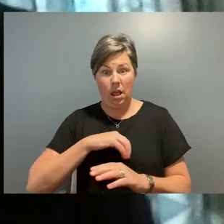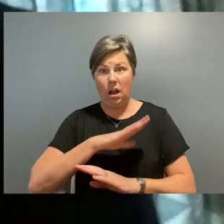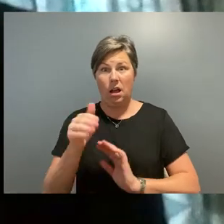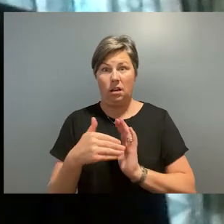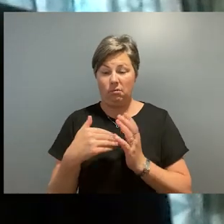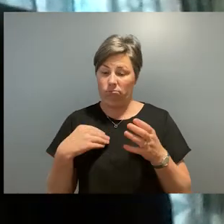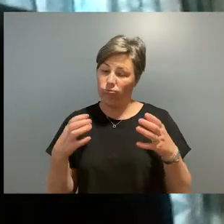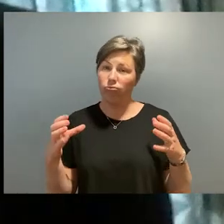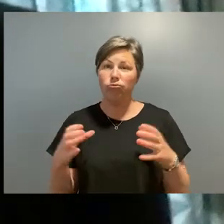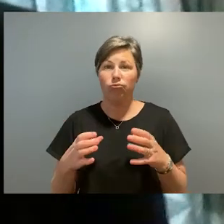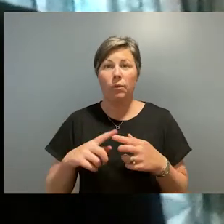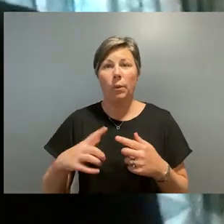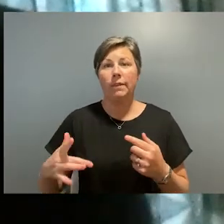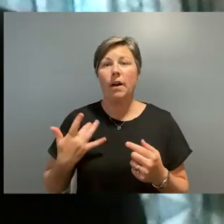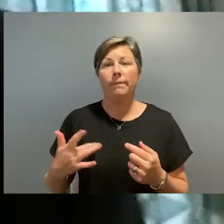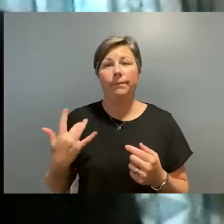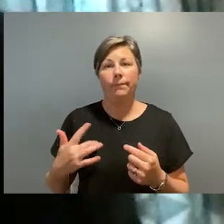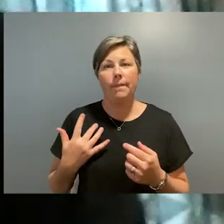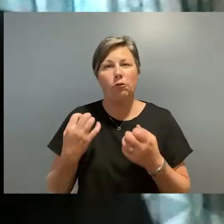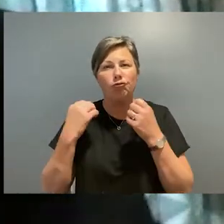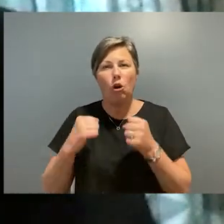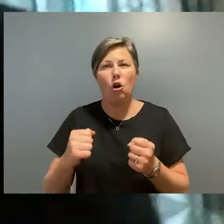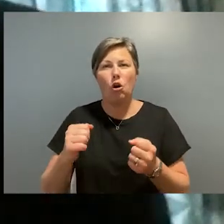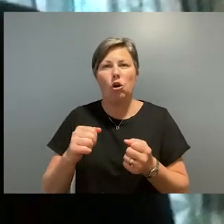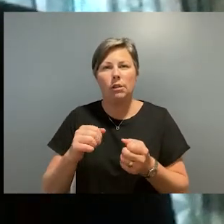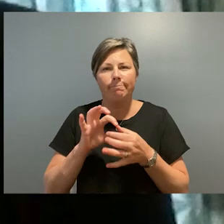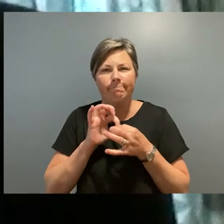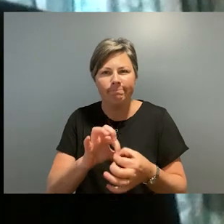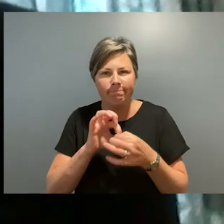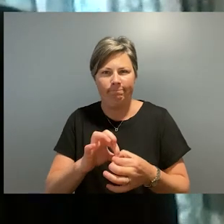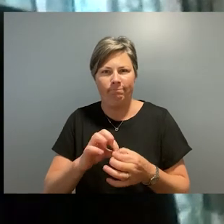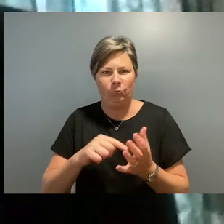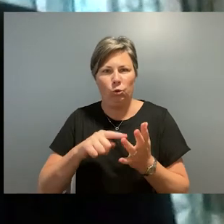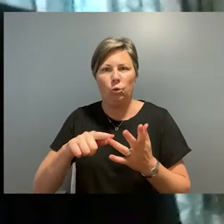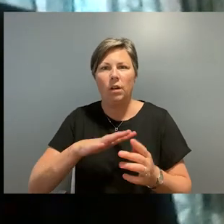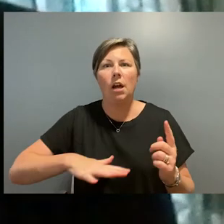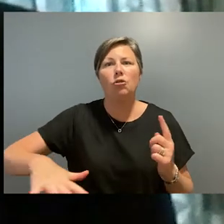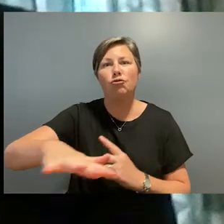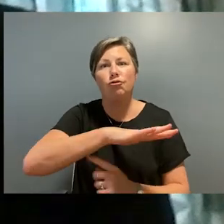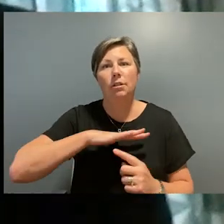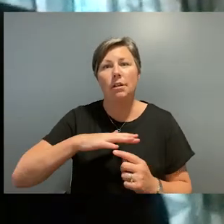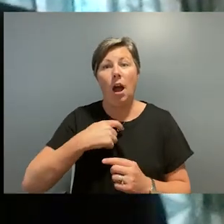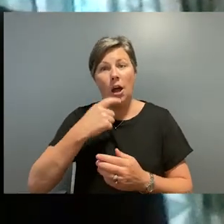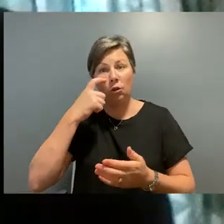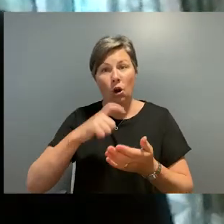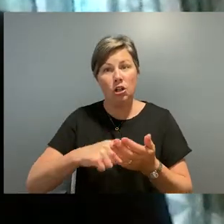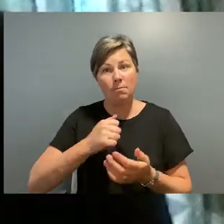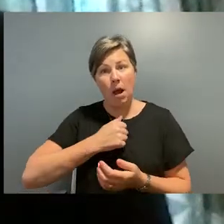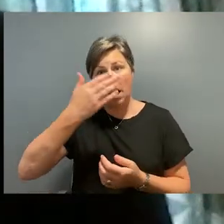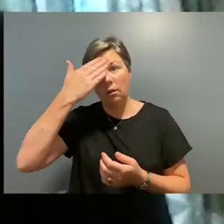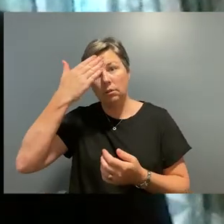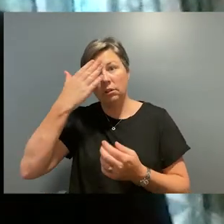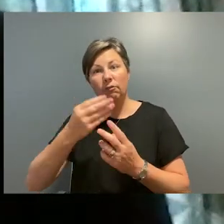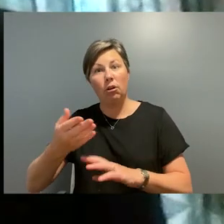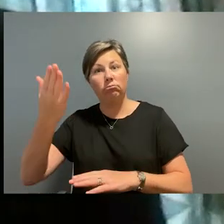A symbol of our physical and spiritual connection to this country. I would like to acknowledge my elders past for my culture,